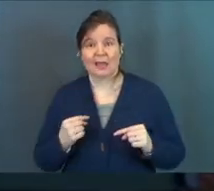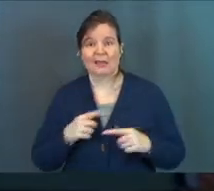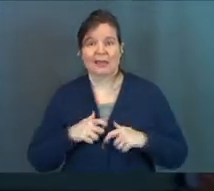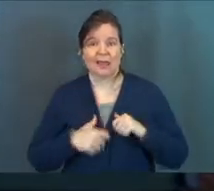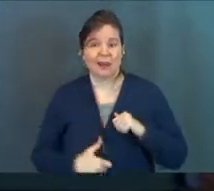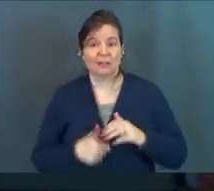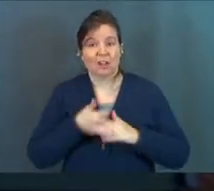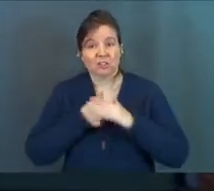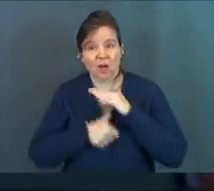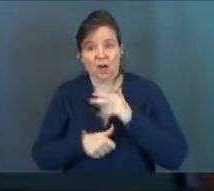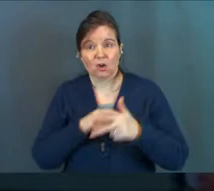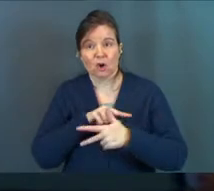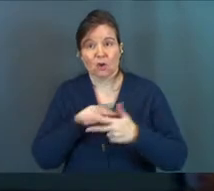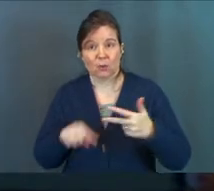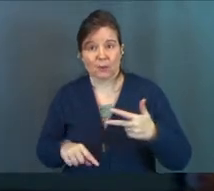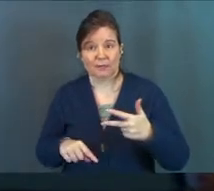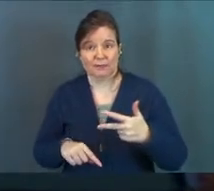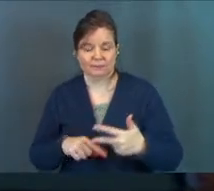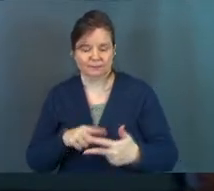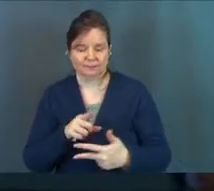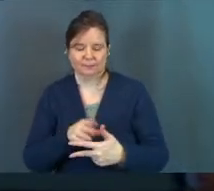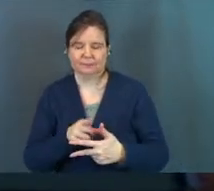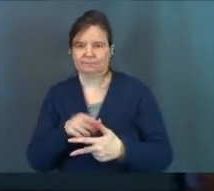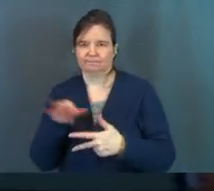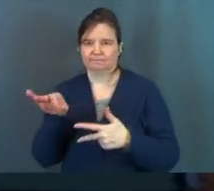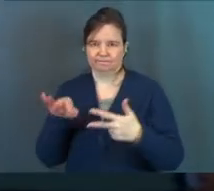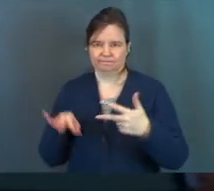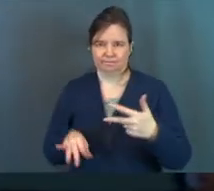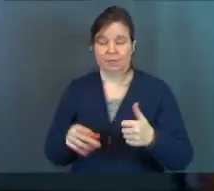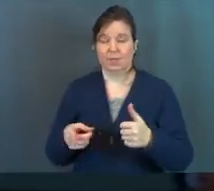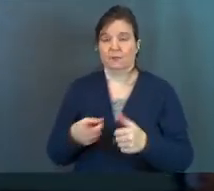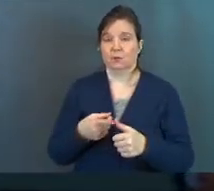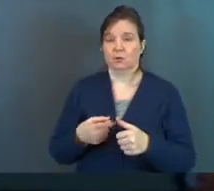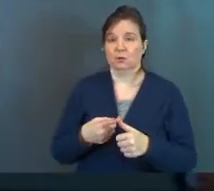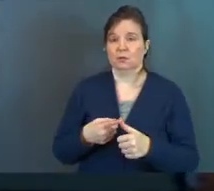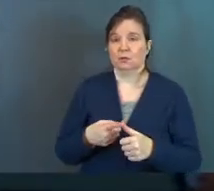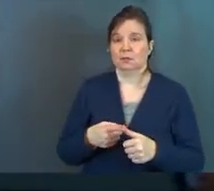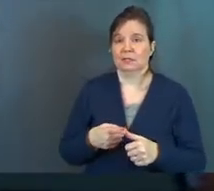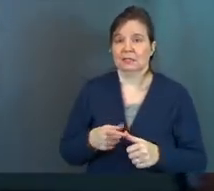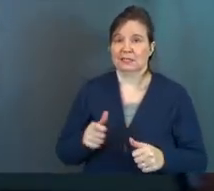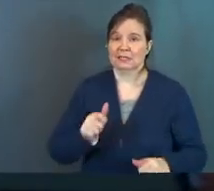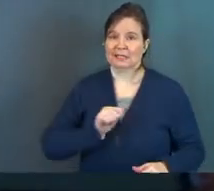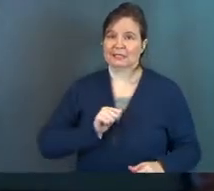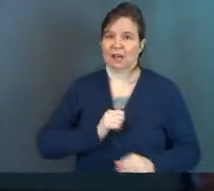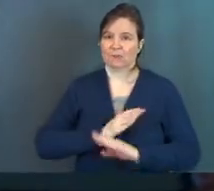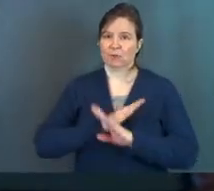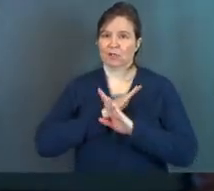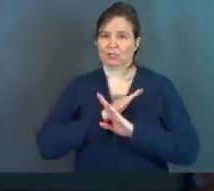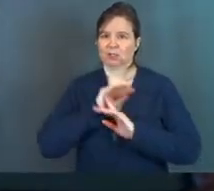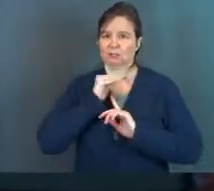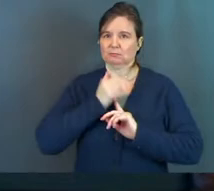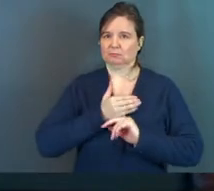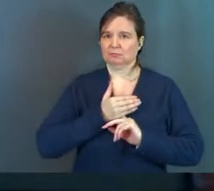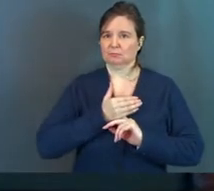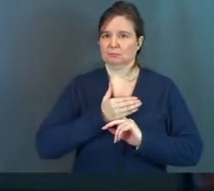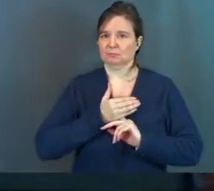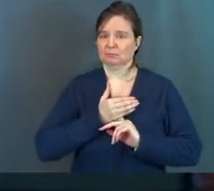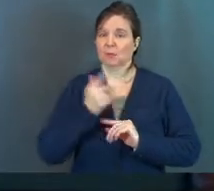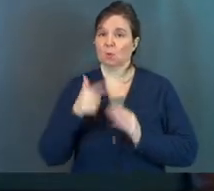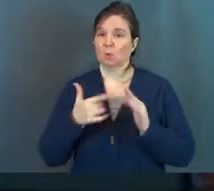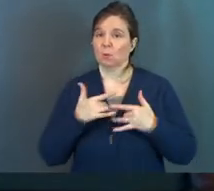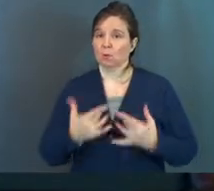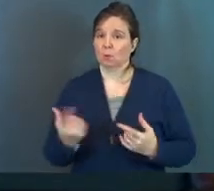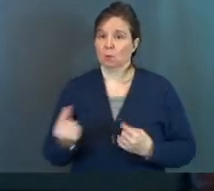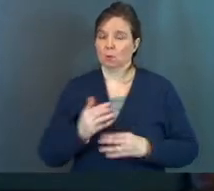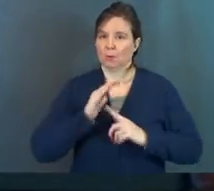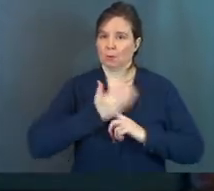the agony that's underneath all three? Let me walk you through these. The very first one is self-protection. This is what